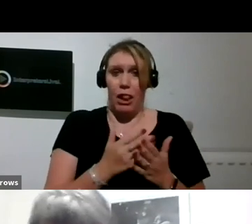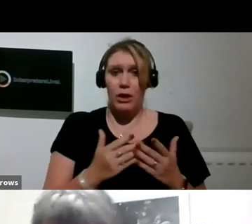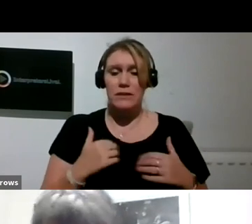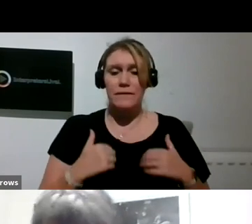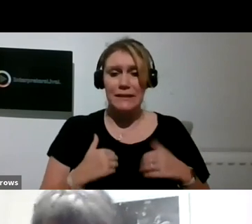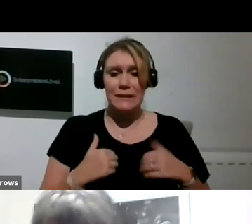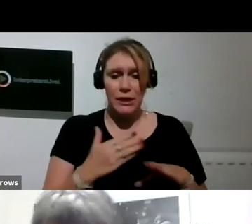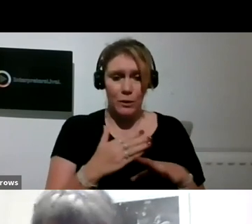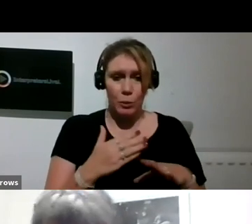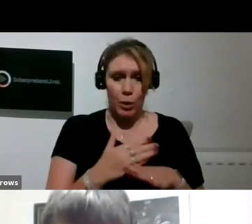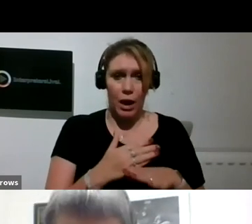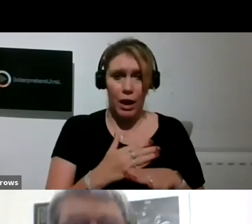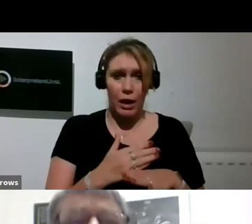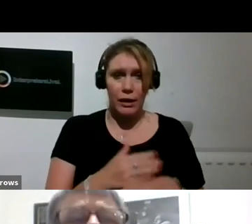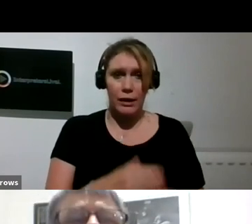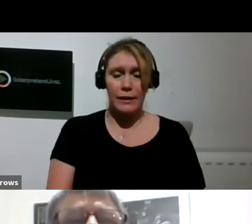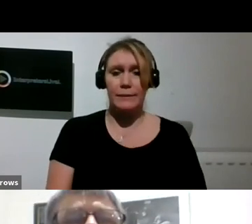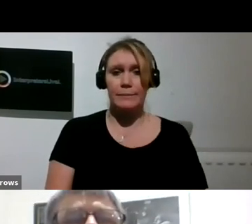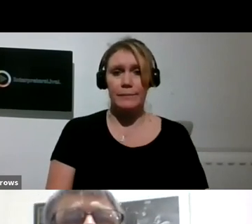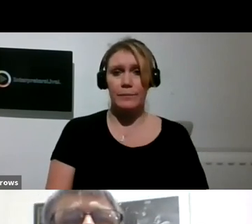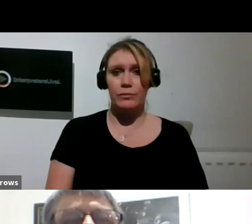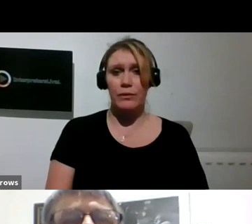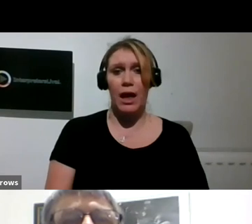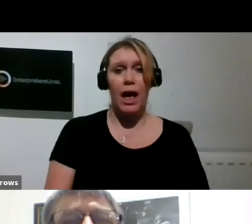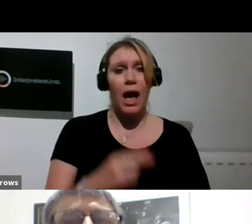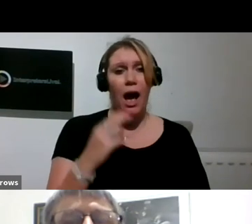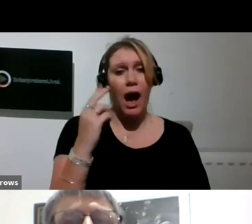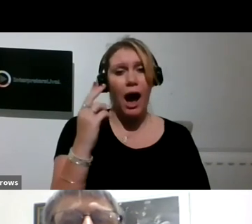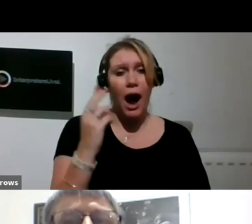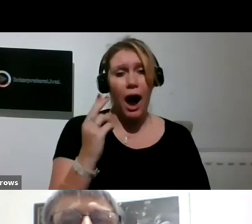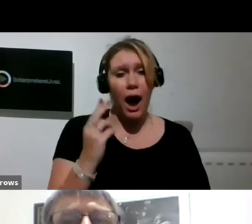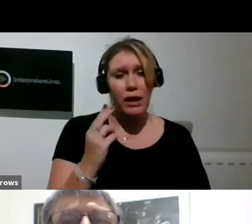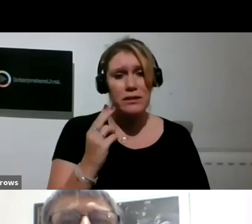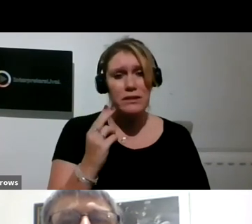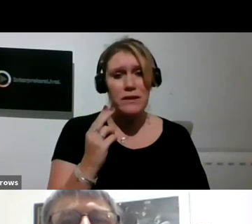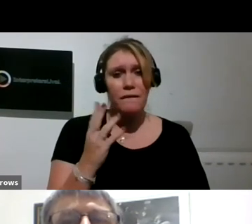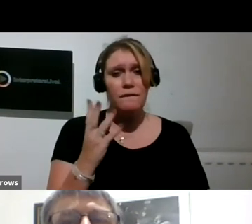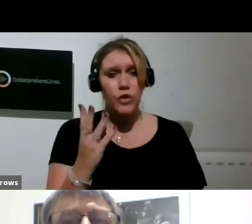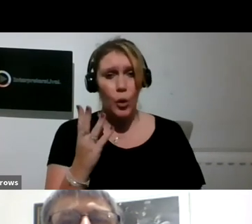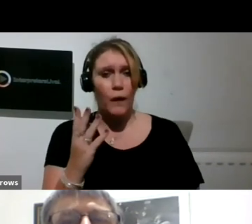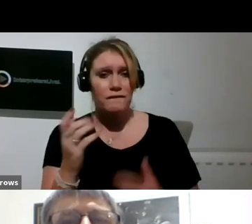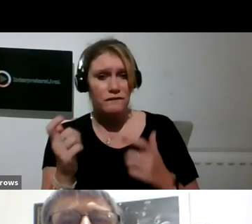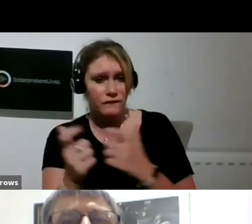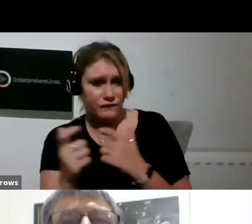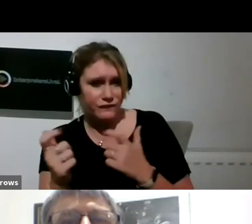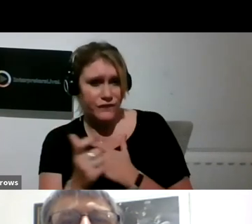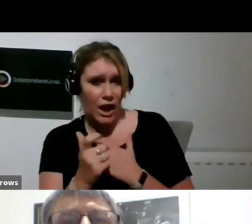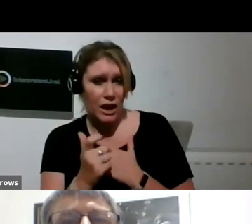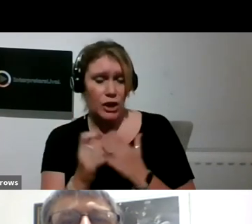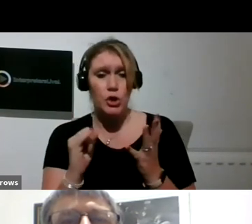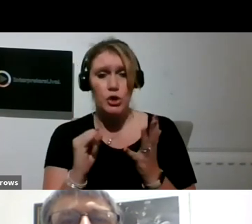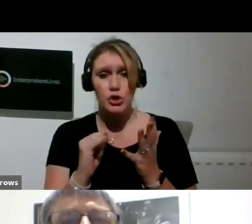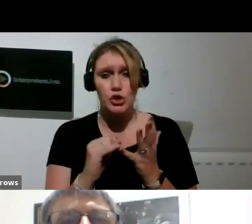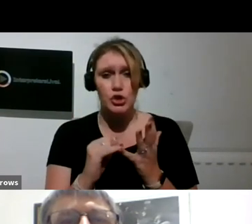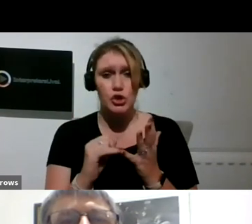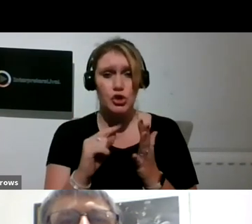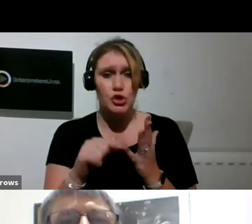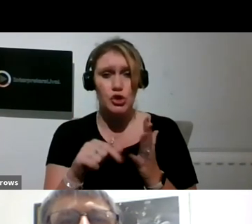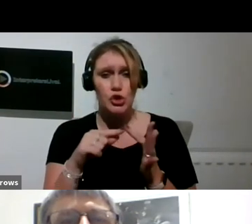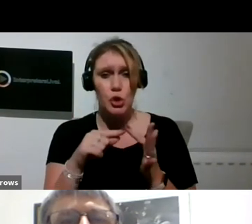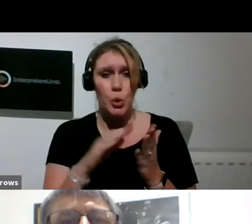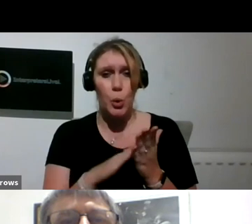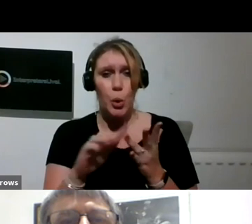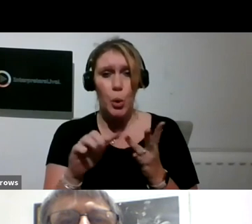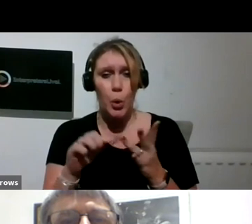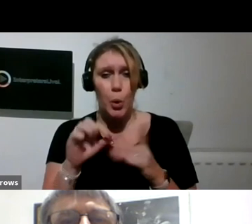Art for Fun, Sue Hooper's group. They've been busy, they've, I know they've had some, you know,